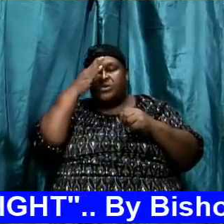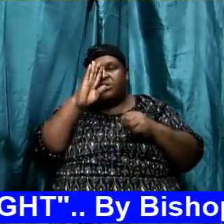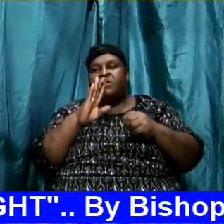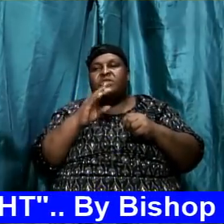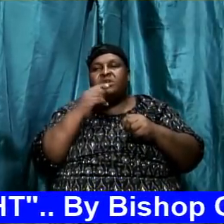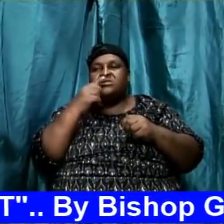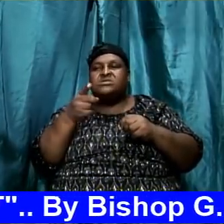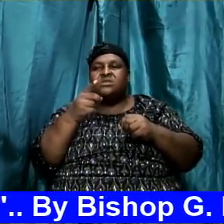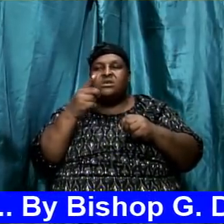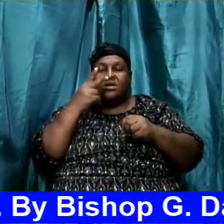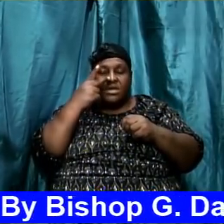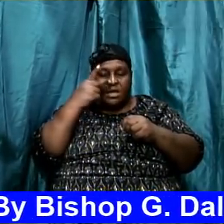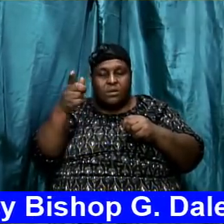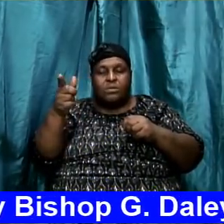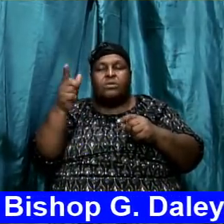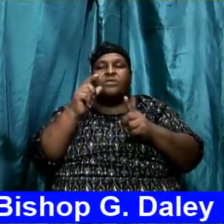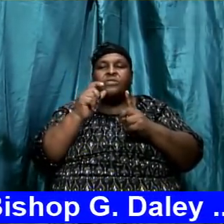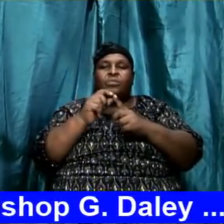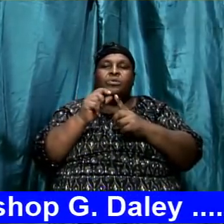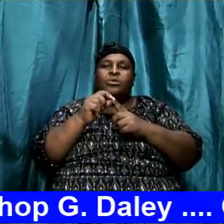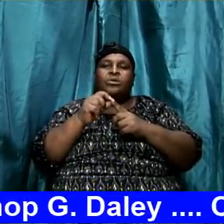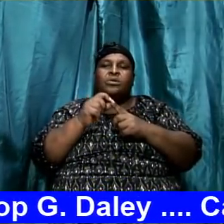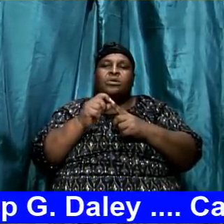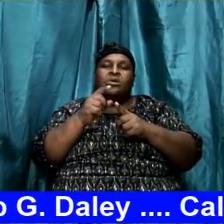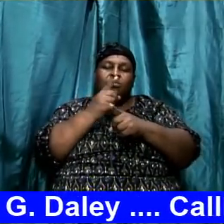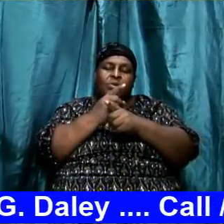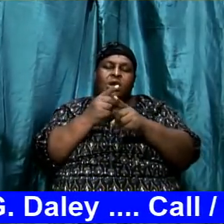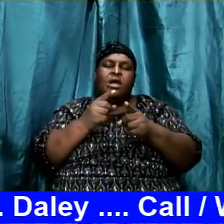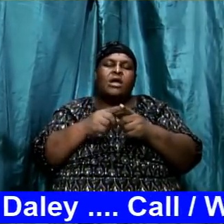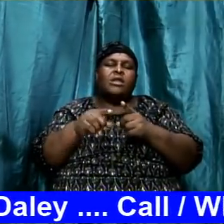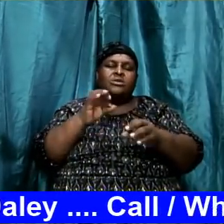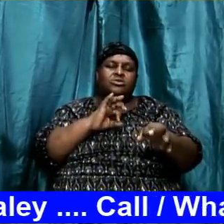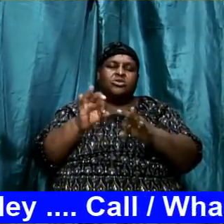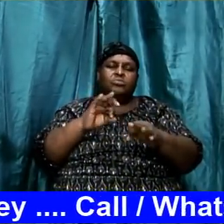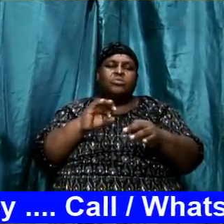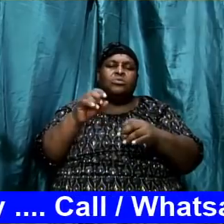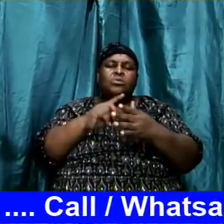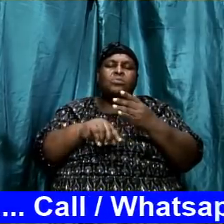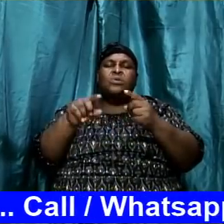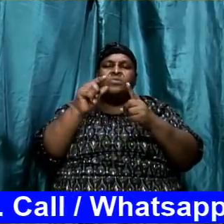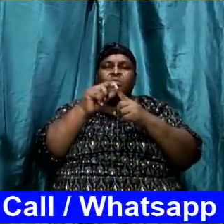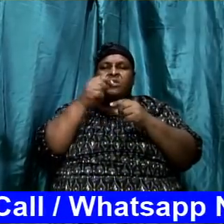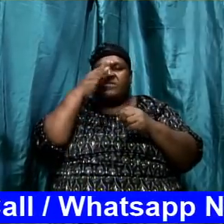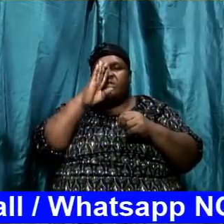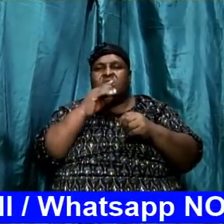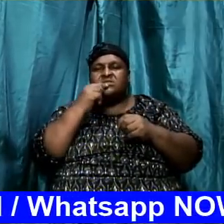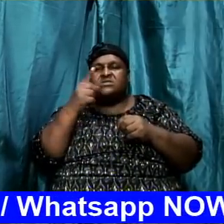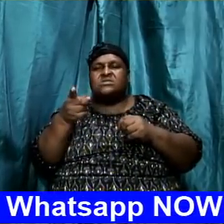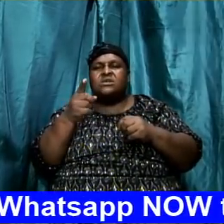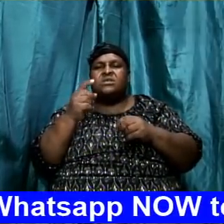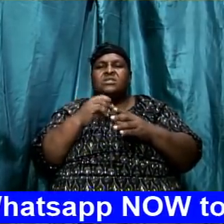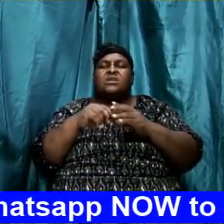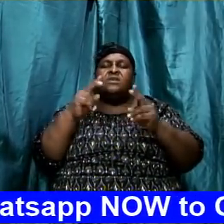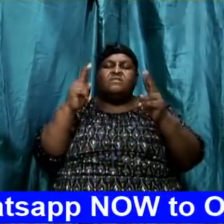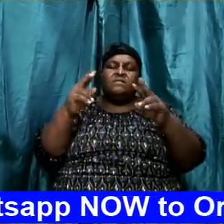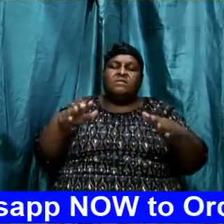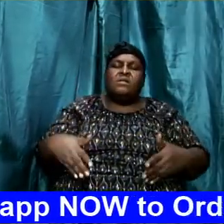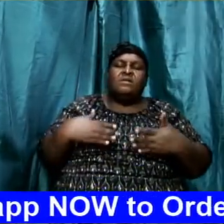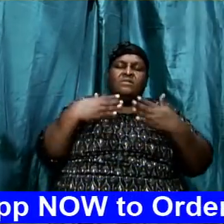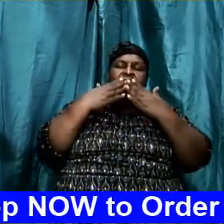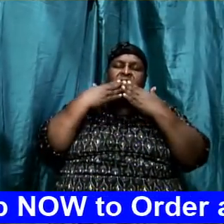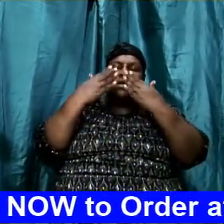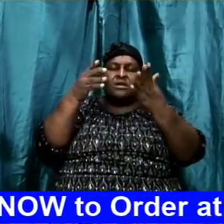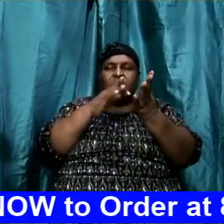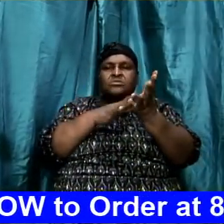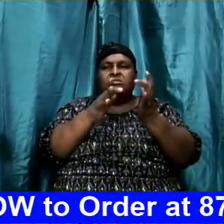look at the Word, they will rightly interpret what the Word of God says and that they can interpret what the Word of God says in their very lives. Thank you Jesus